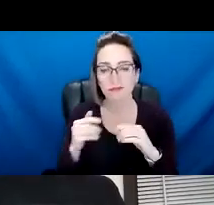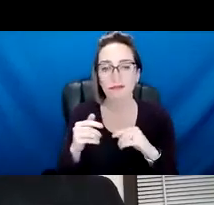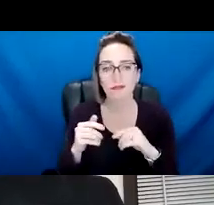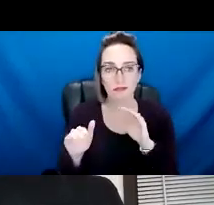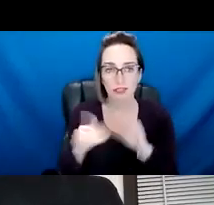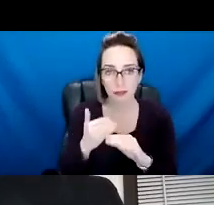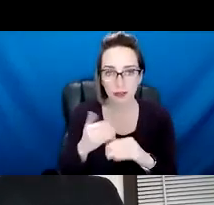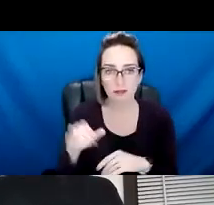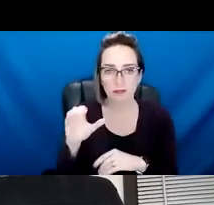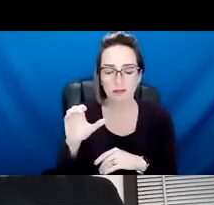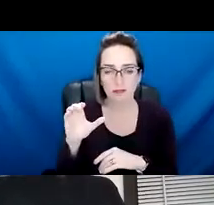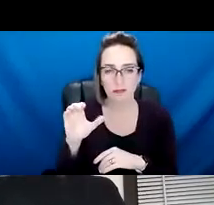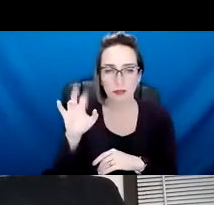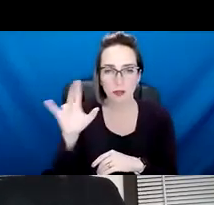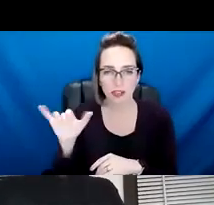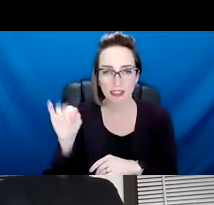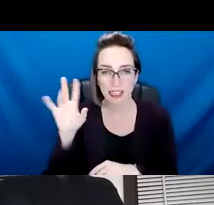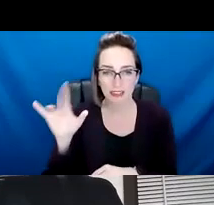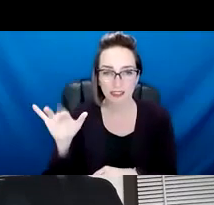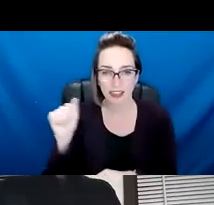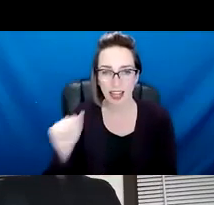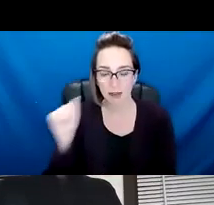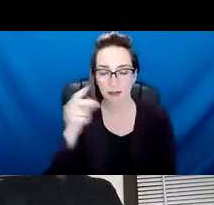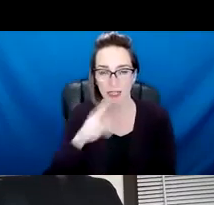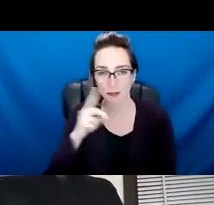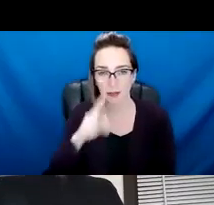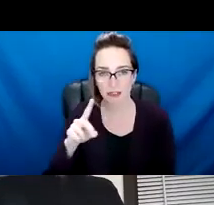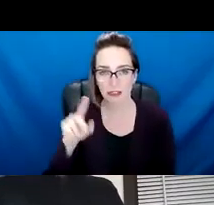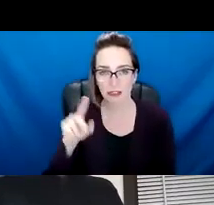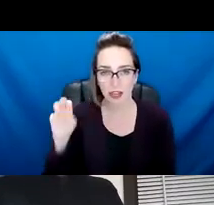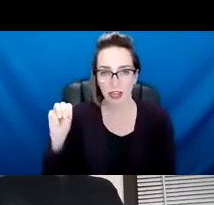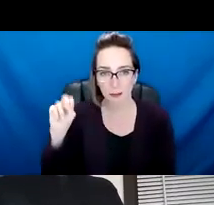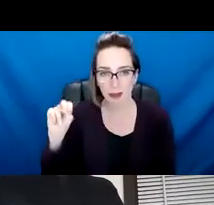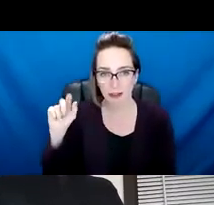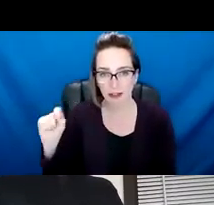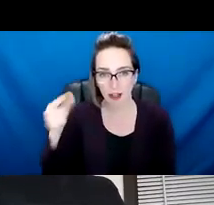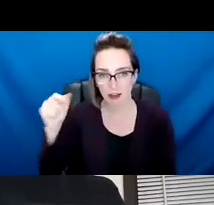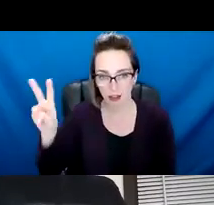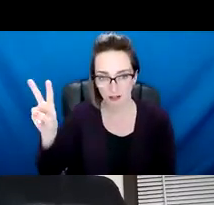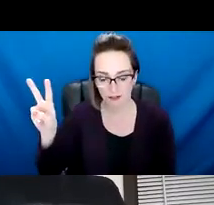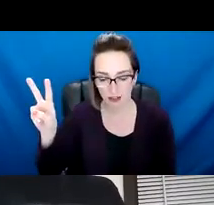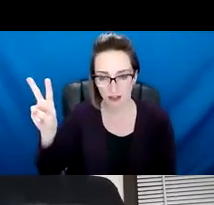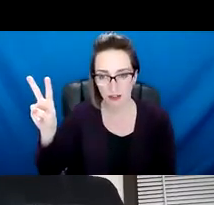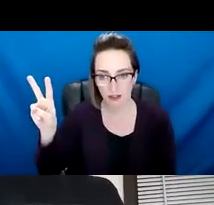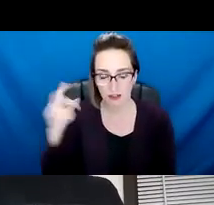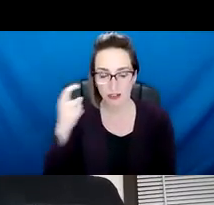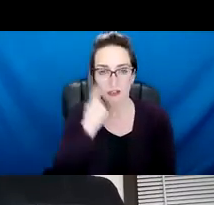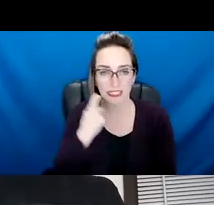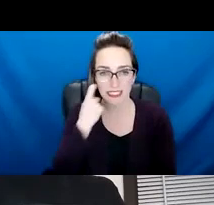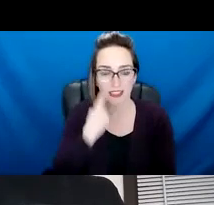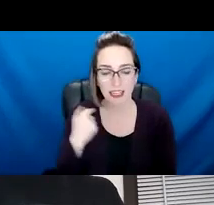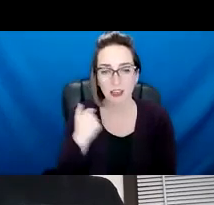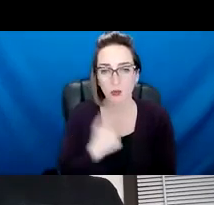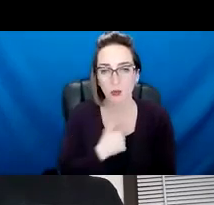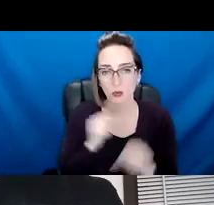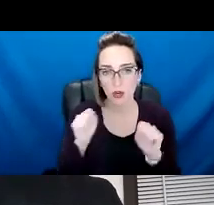community safety at Minneapolis mn.gov. Um, and we also recently were able to get